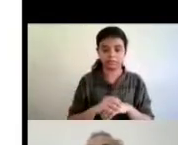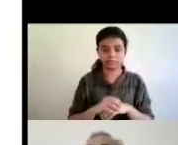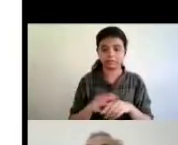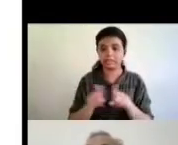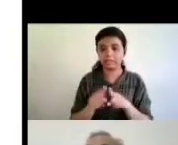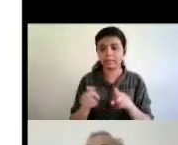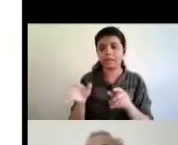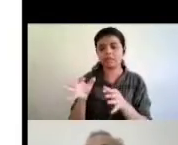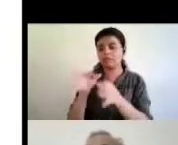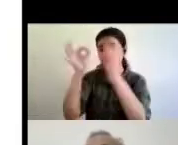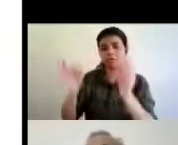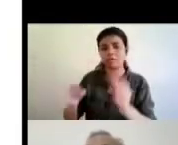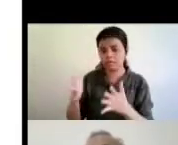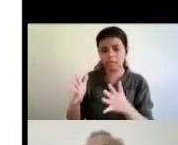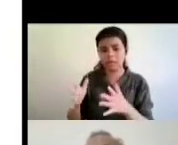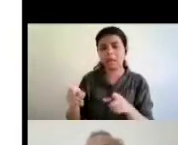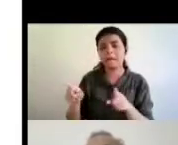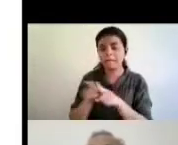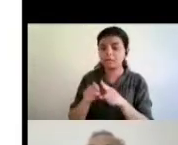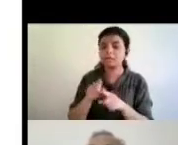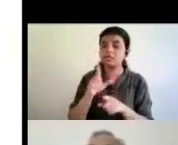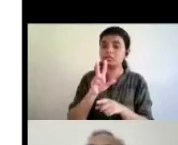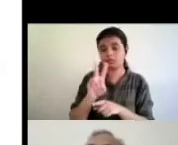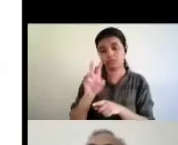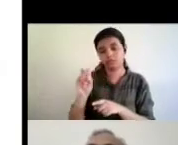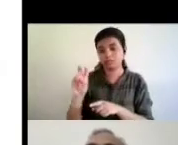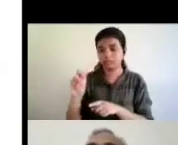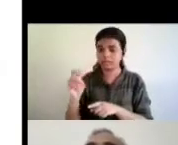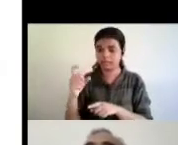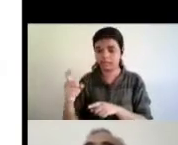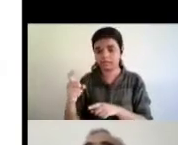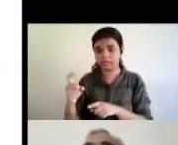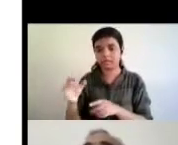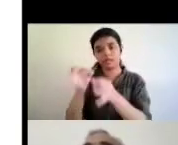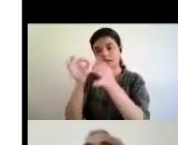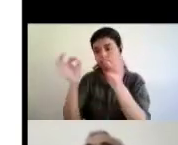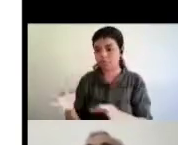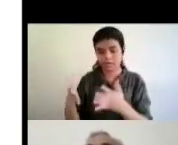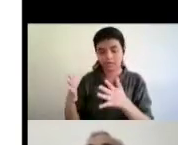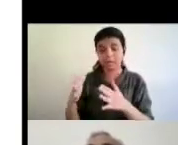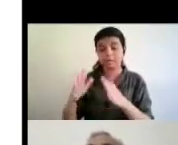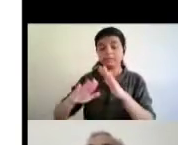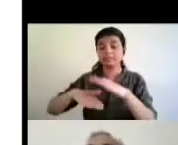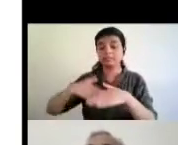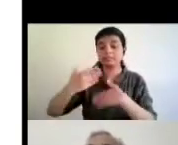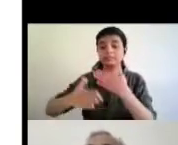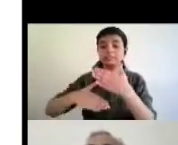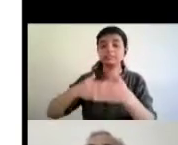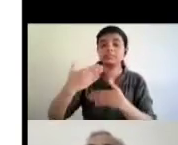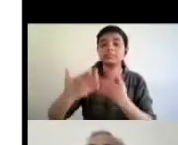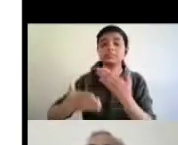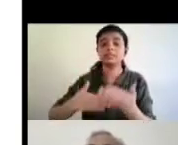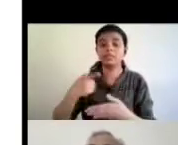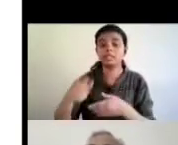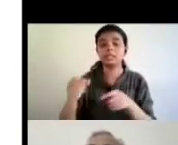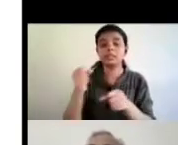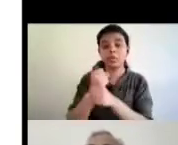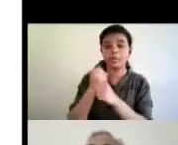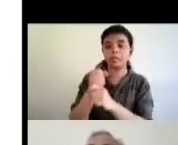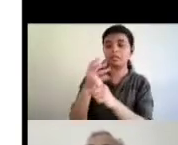group uh in 2007 and we started uh negotiating with the government